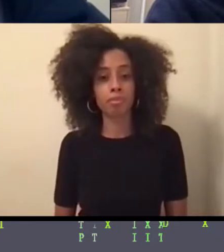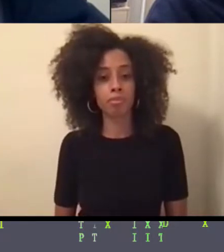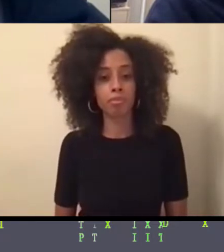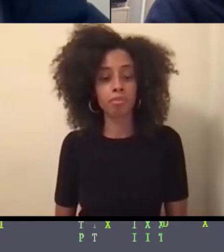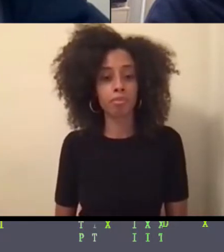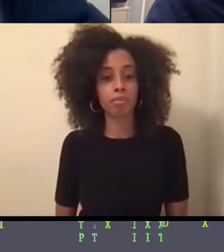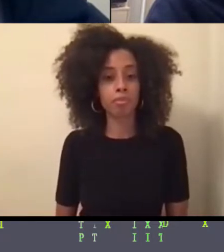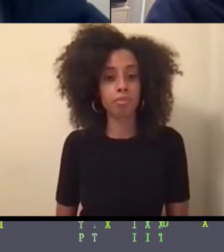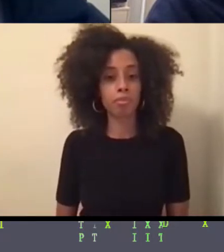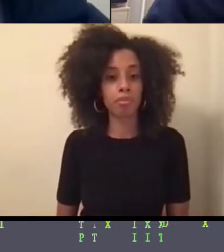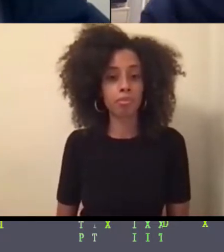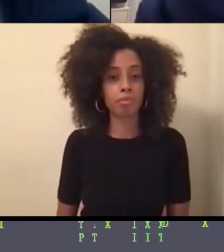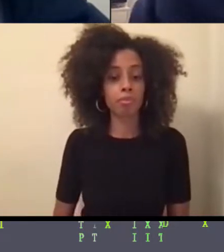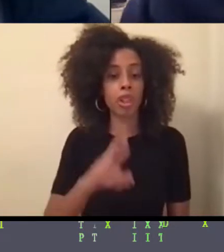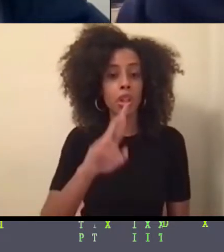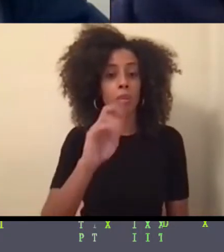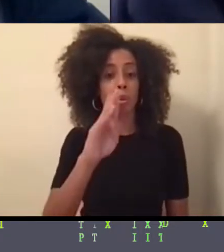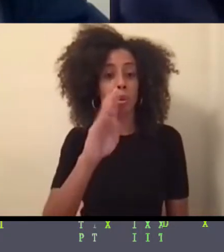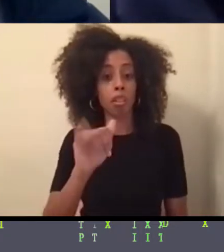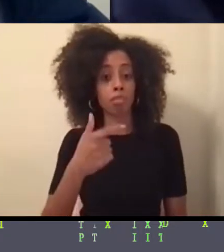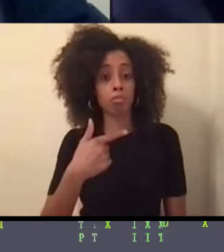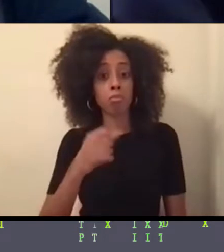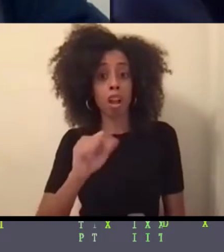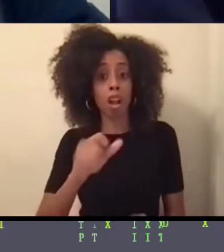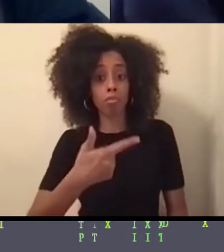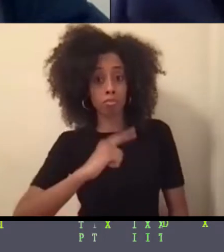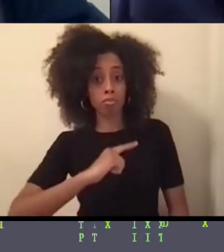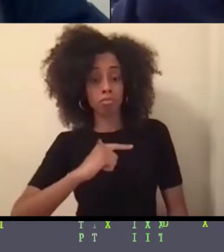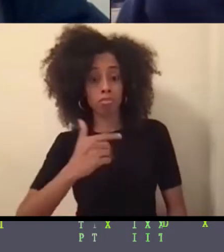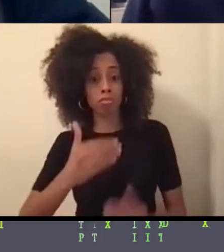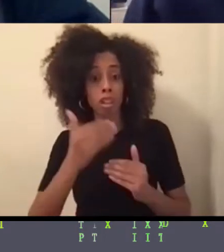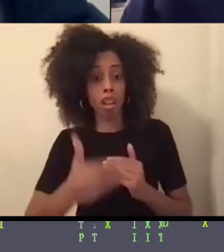I can go next. That's all right.